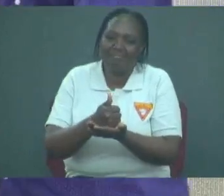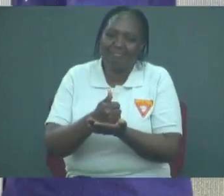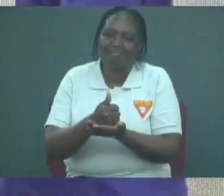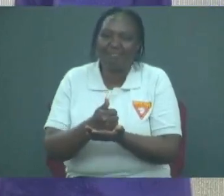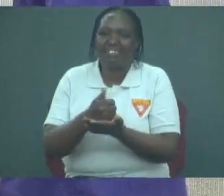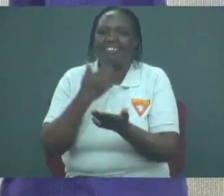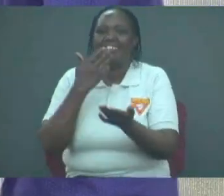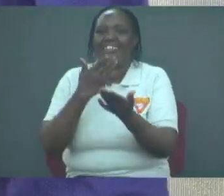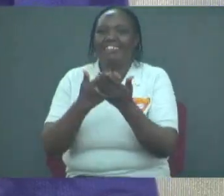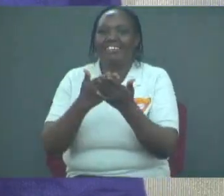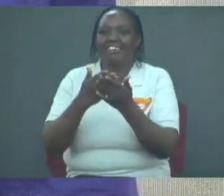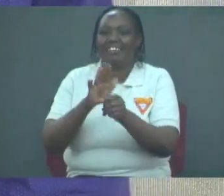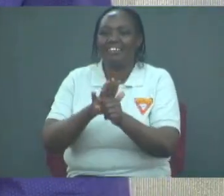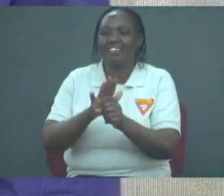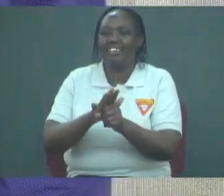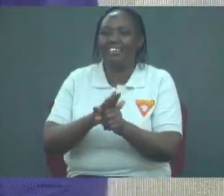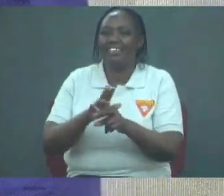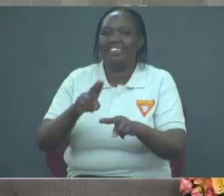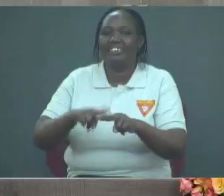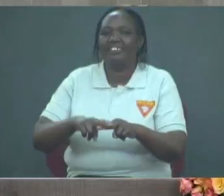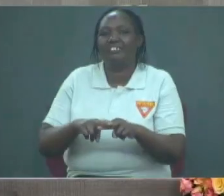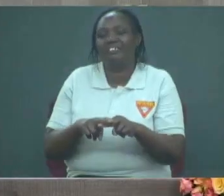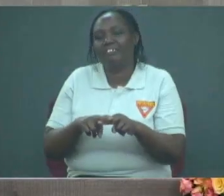Thank you very much. can have a seat.